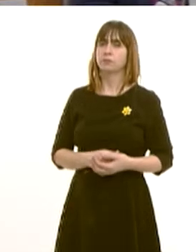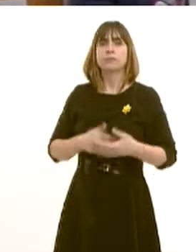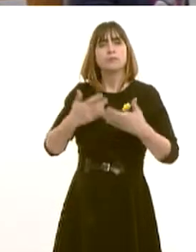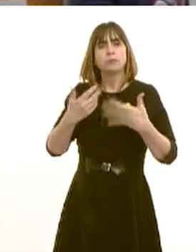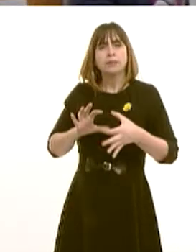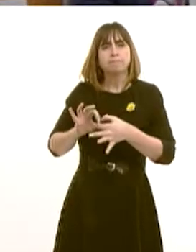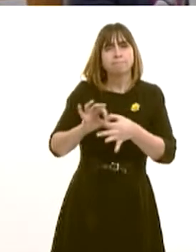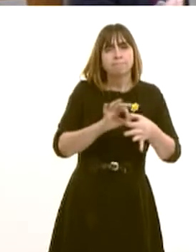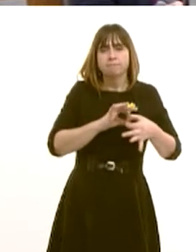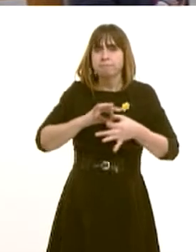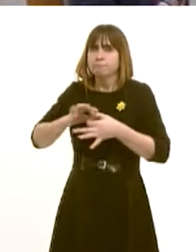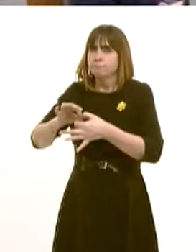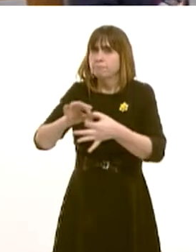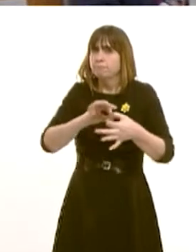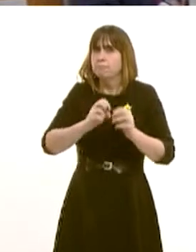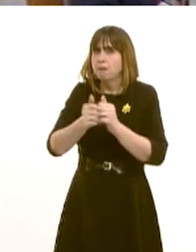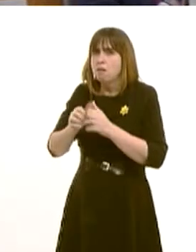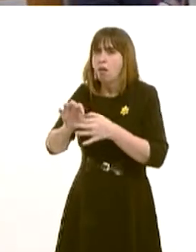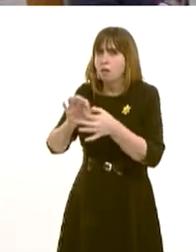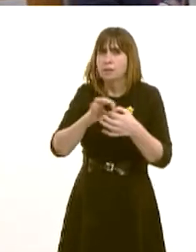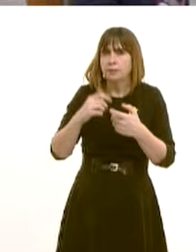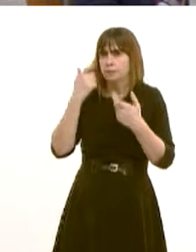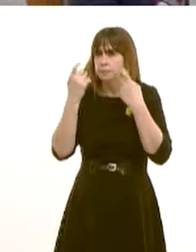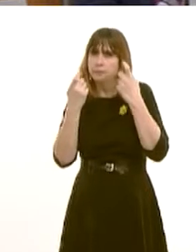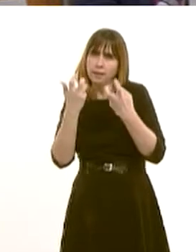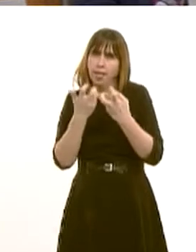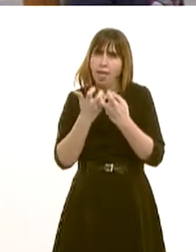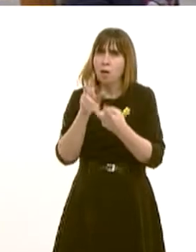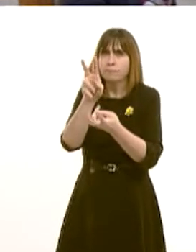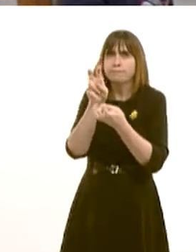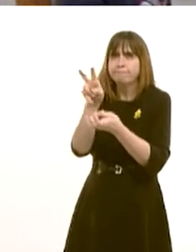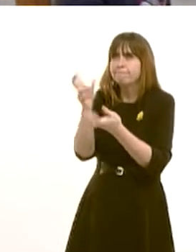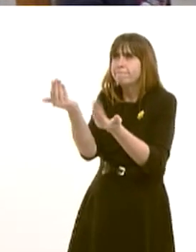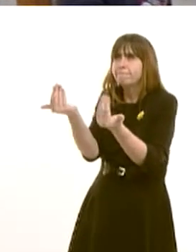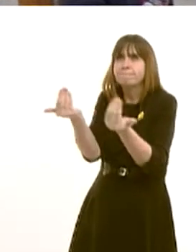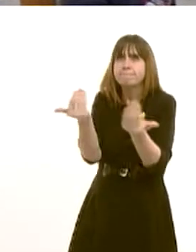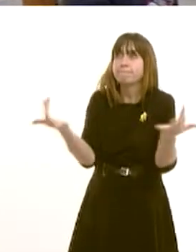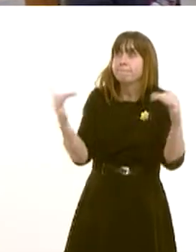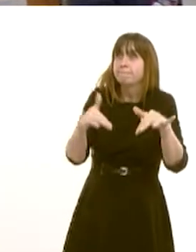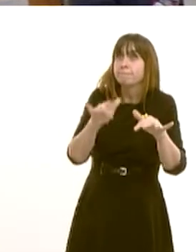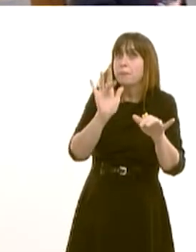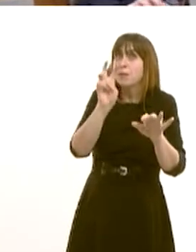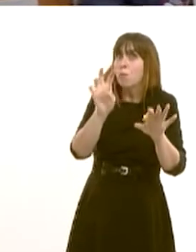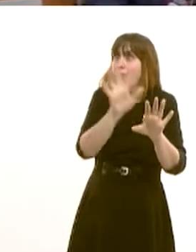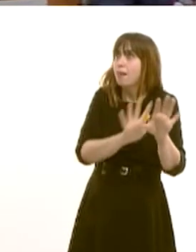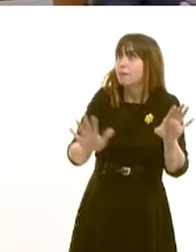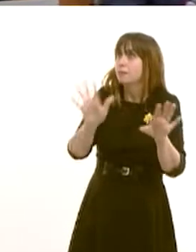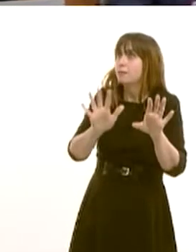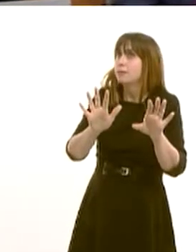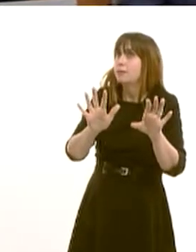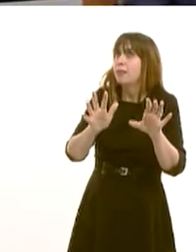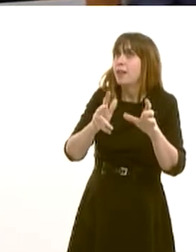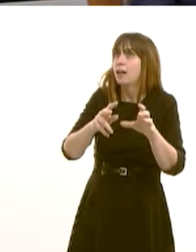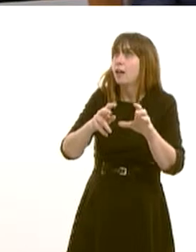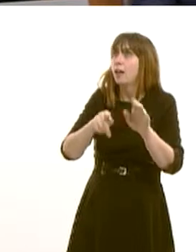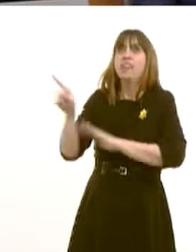for some time, looking at ways of attracting people into Mid Wales and ensuring that they remain there, of course.